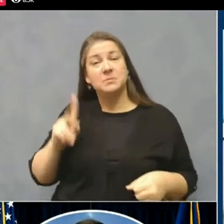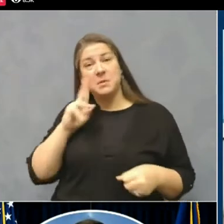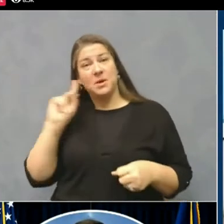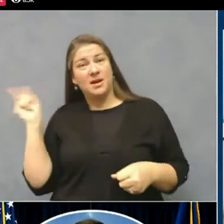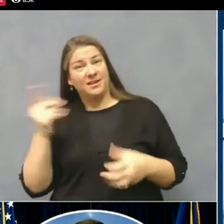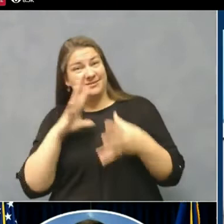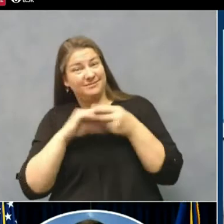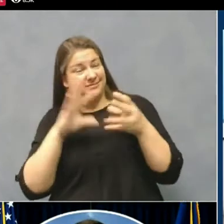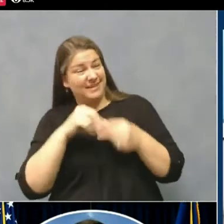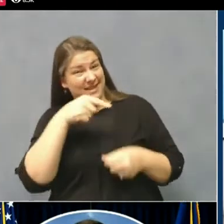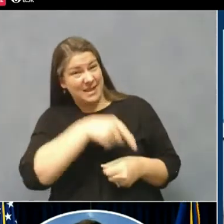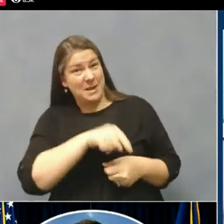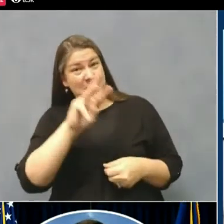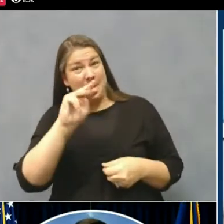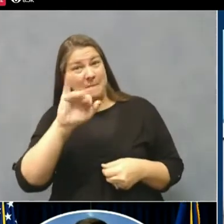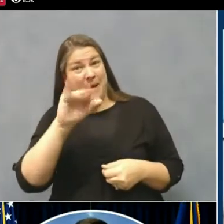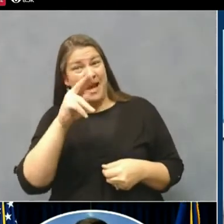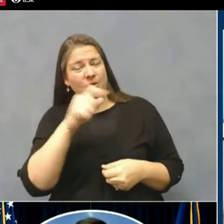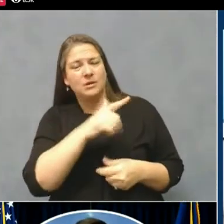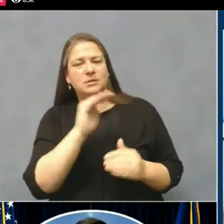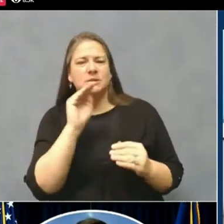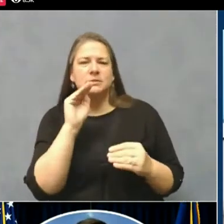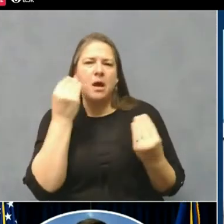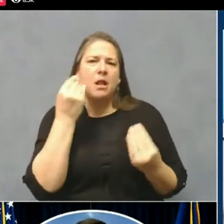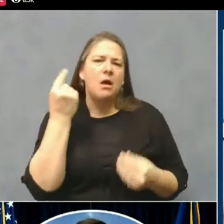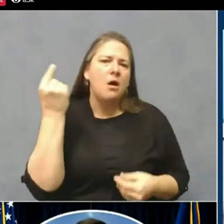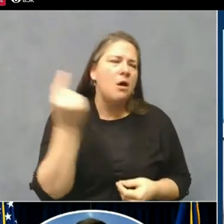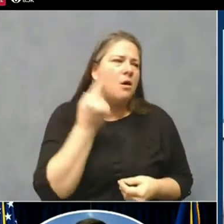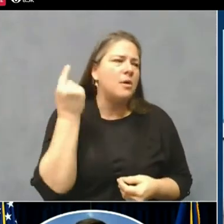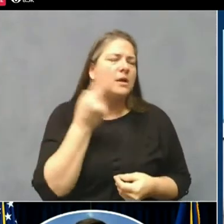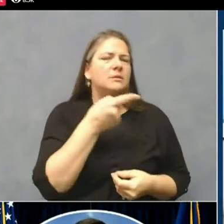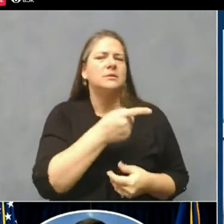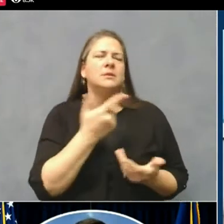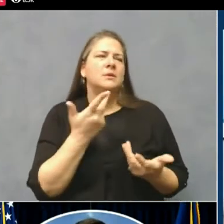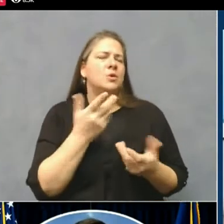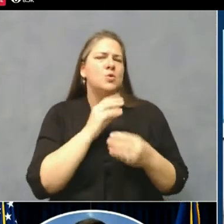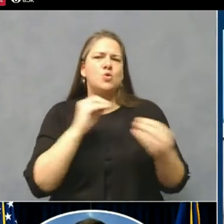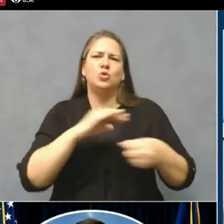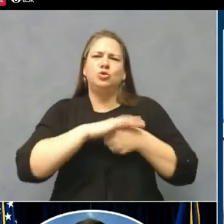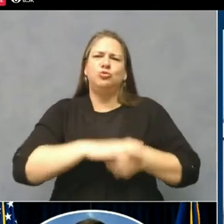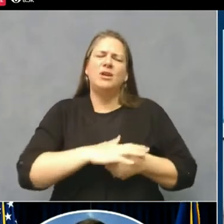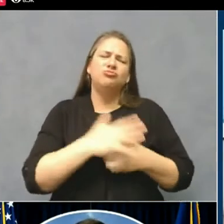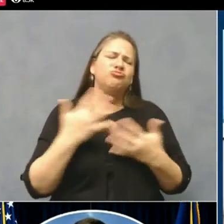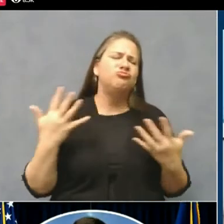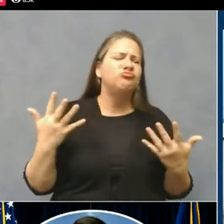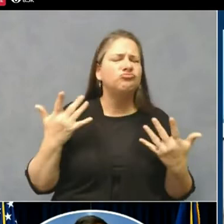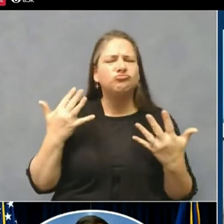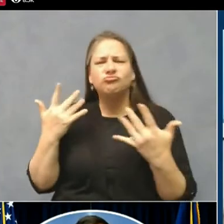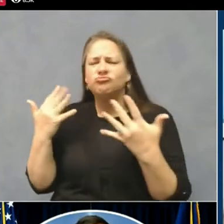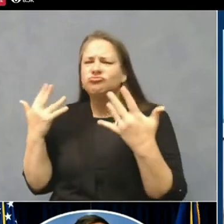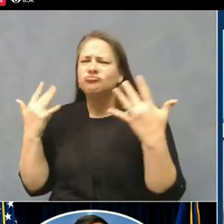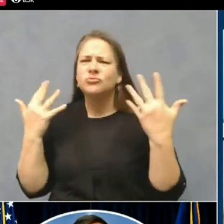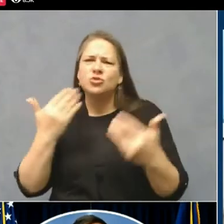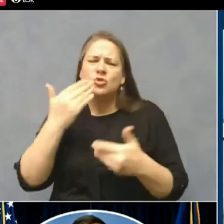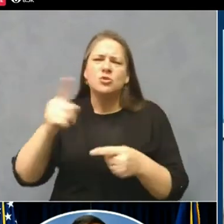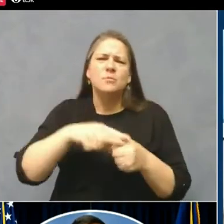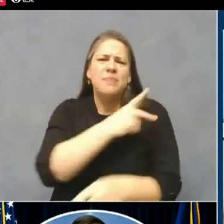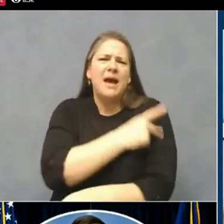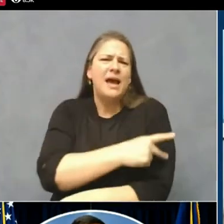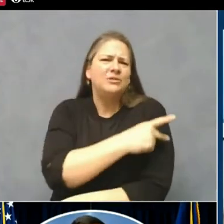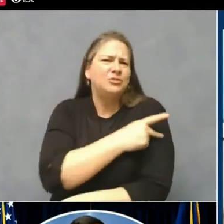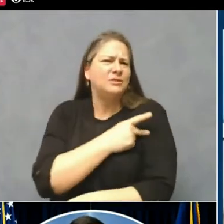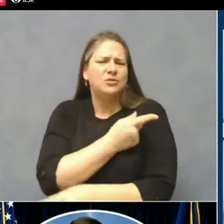was easygoing, never stressed, and always provided the best care for the patients. He was a friend to everybody